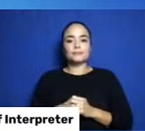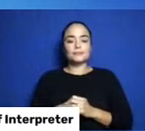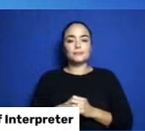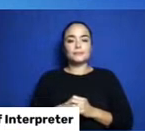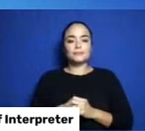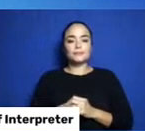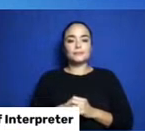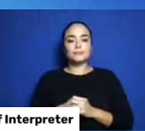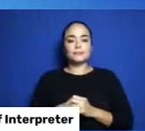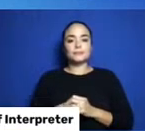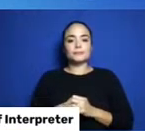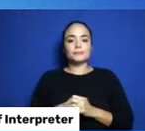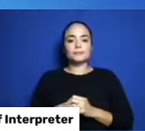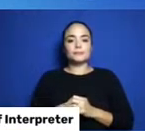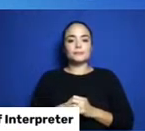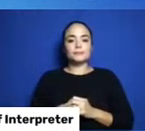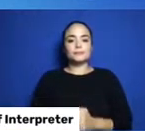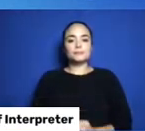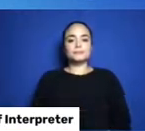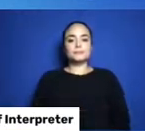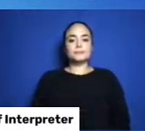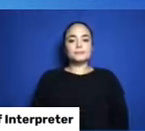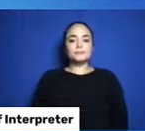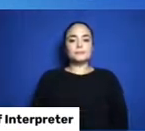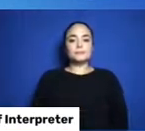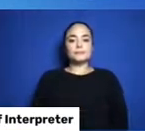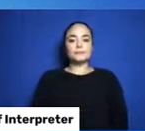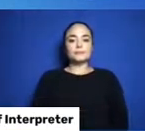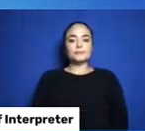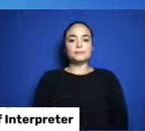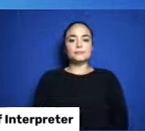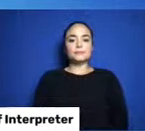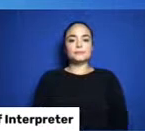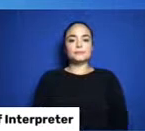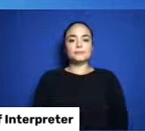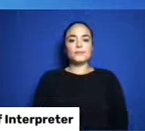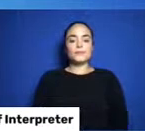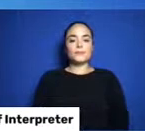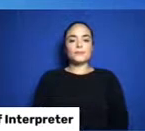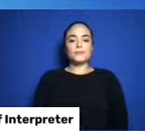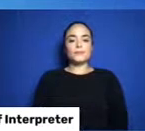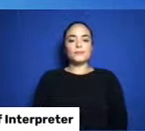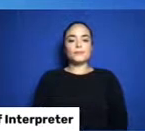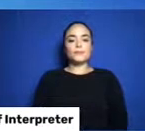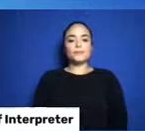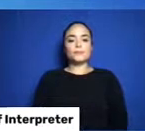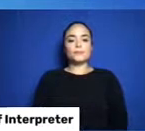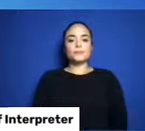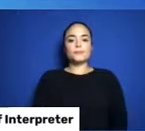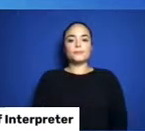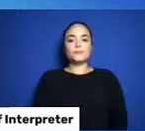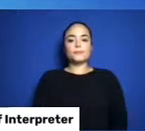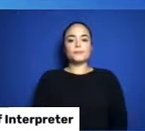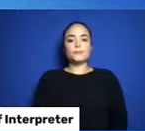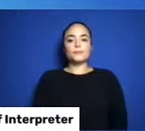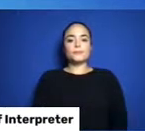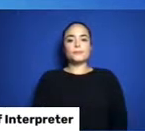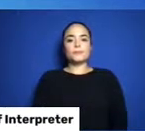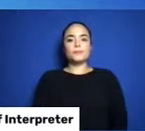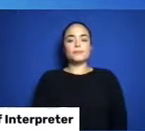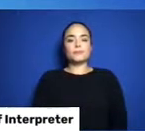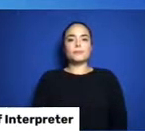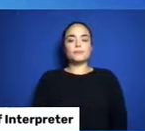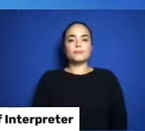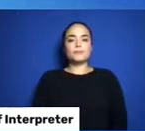This is a teepee. Teepees were not used by all First Nations groups. They were used by many.